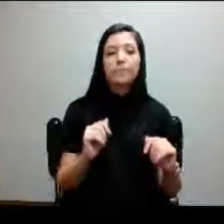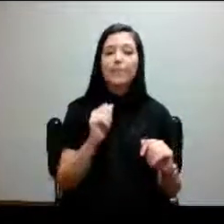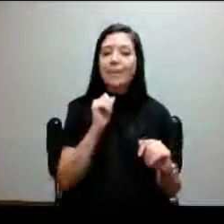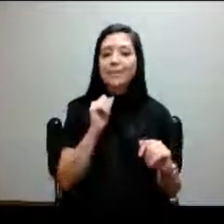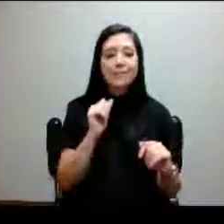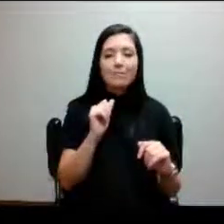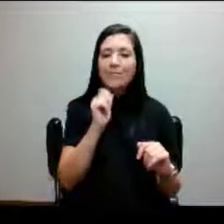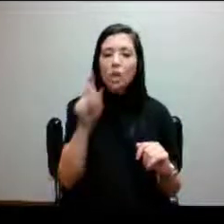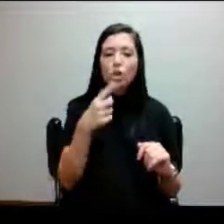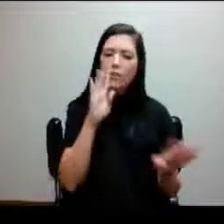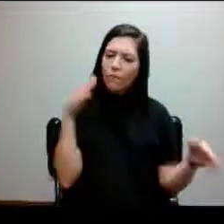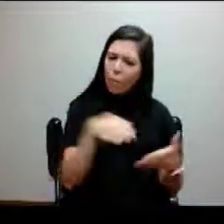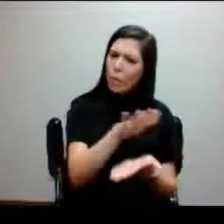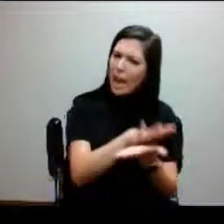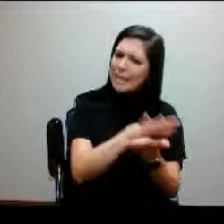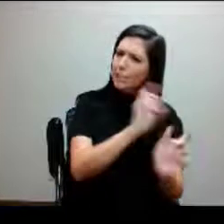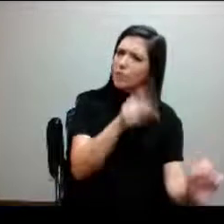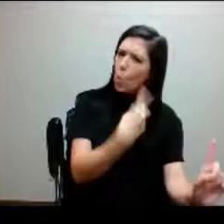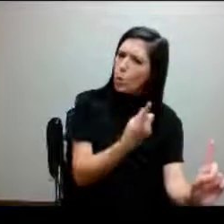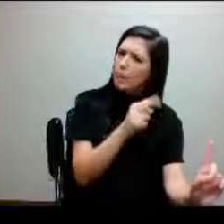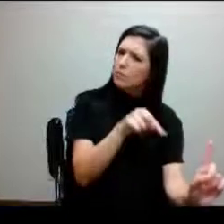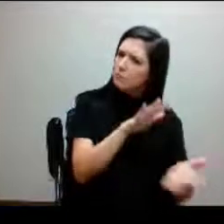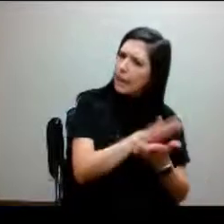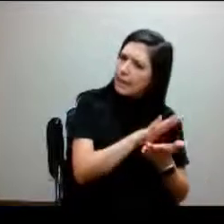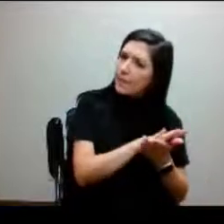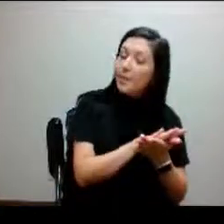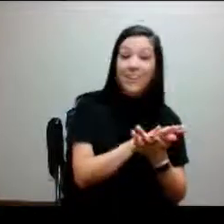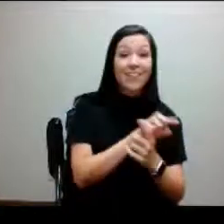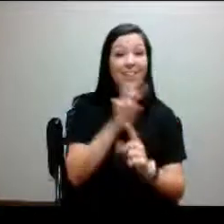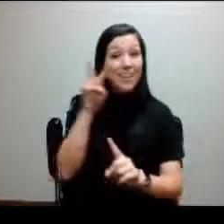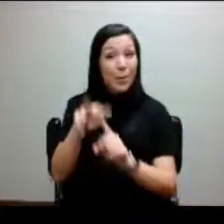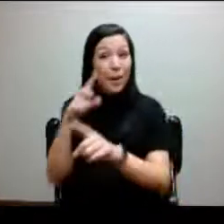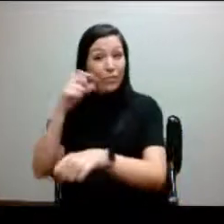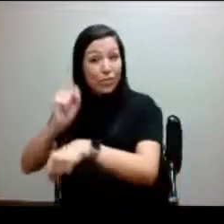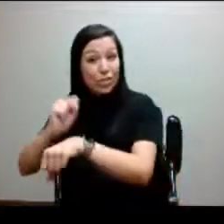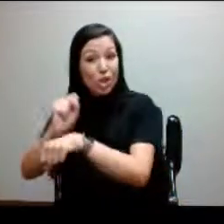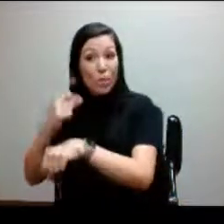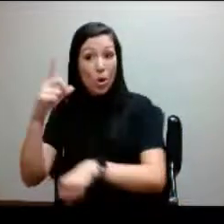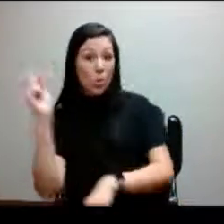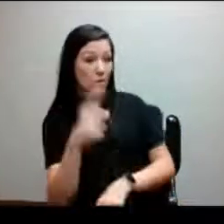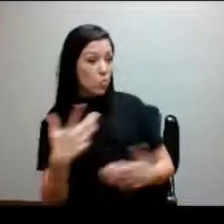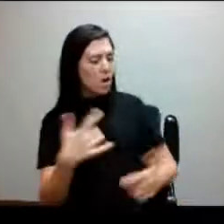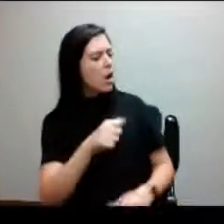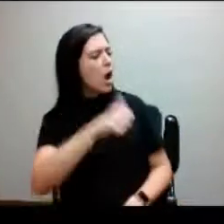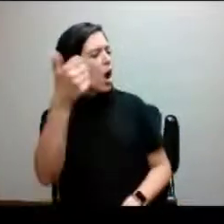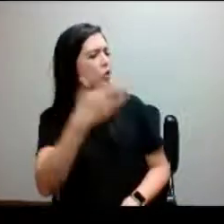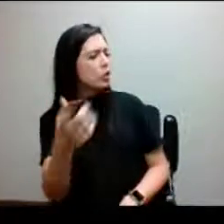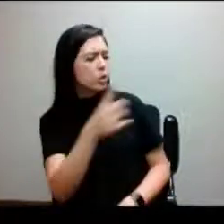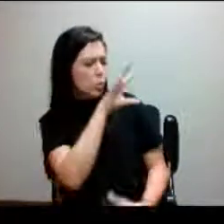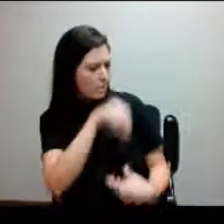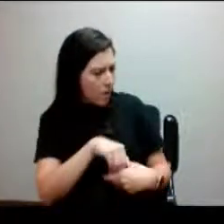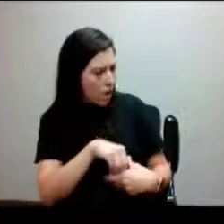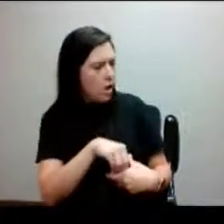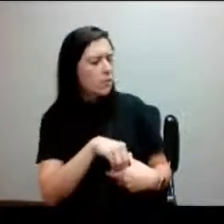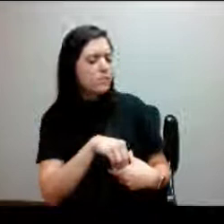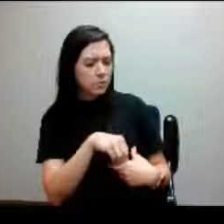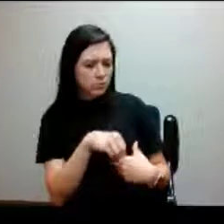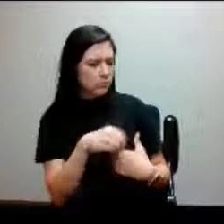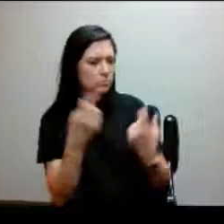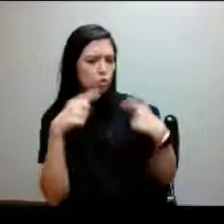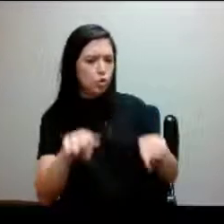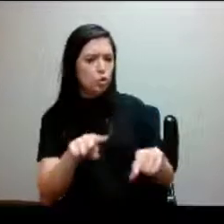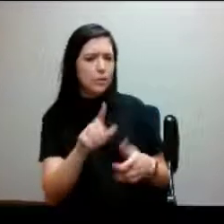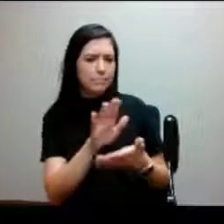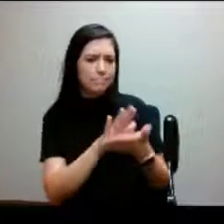academically focused because when they're applying for those jobs, one of the questions that they'll receive is, you know, what other things were you involved in during your